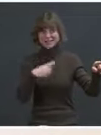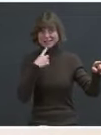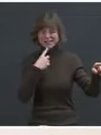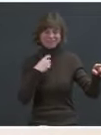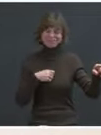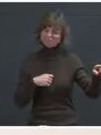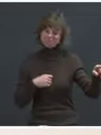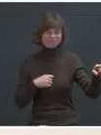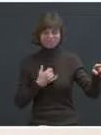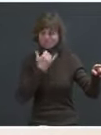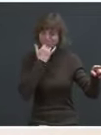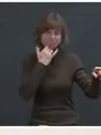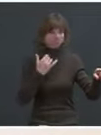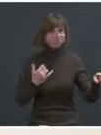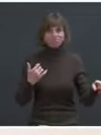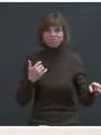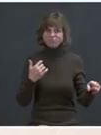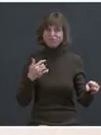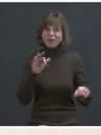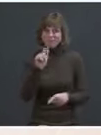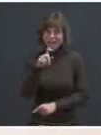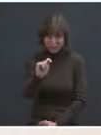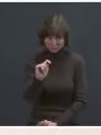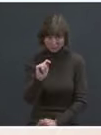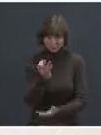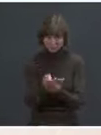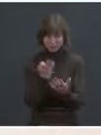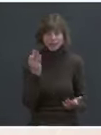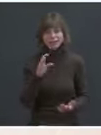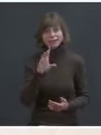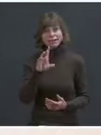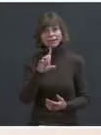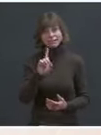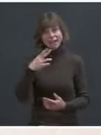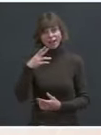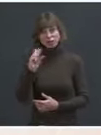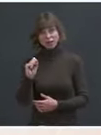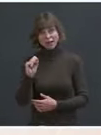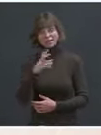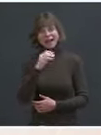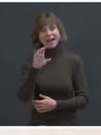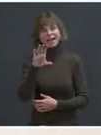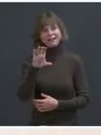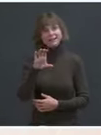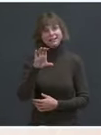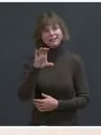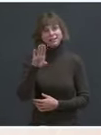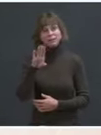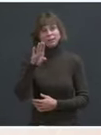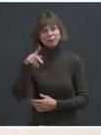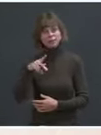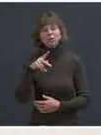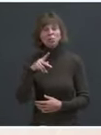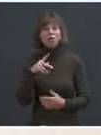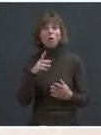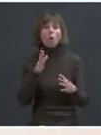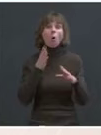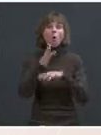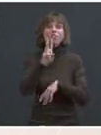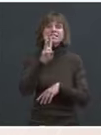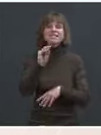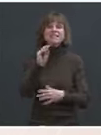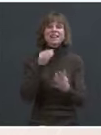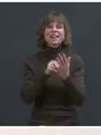safety of our federal workforce. And the Department of Homeland Security and CBP has been clear that currently more than 64,000 frontline